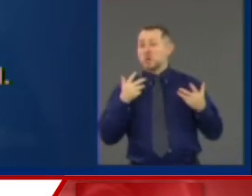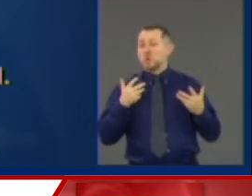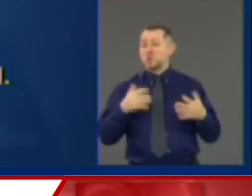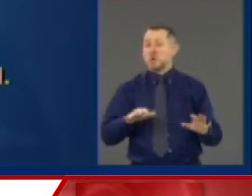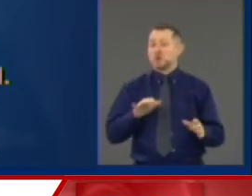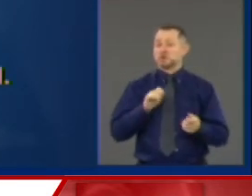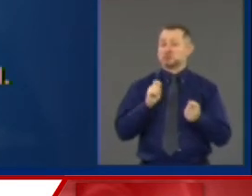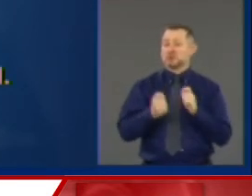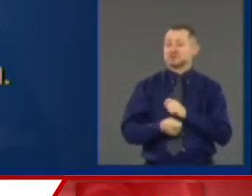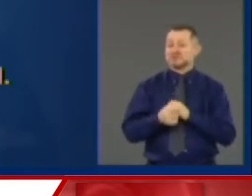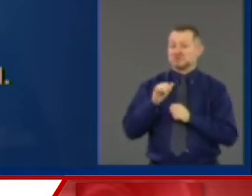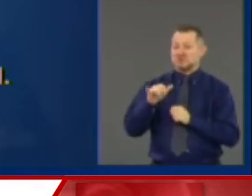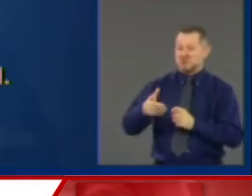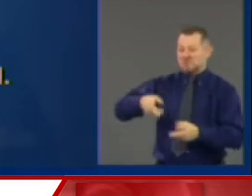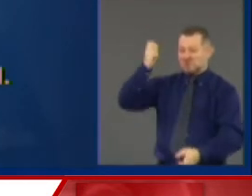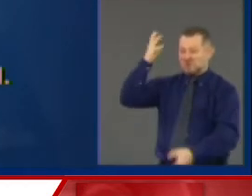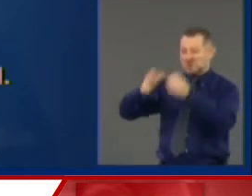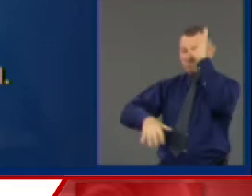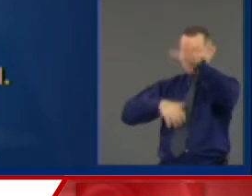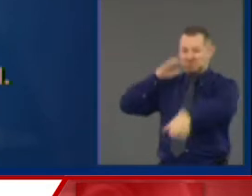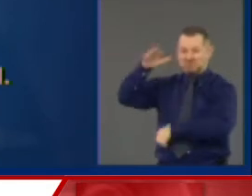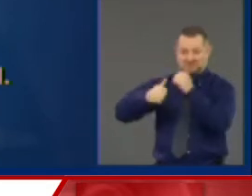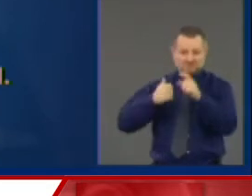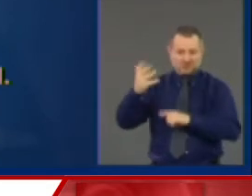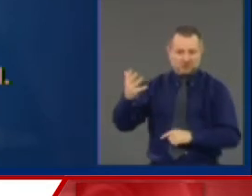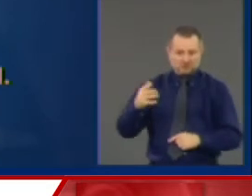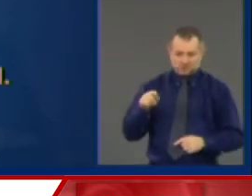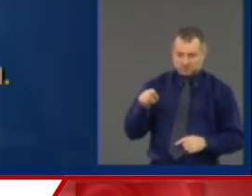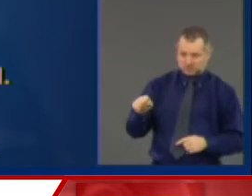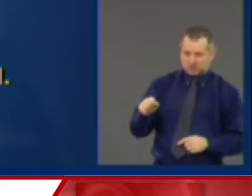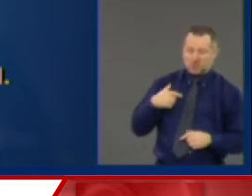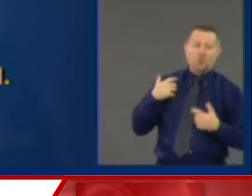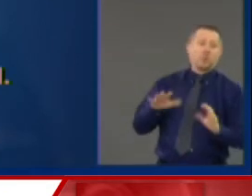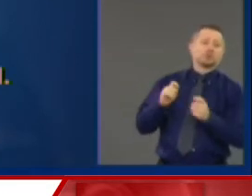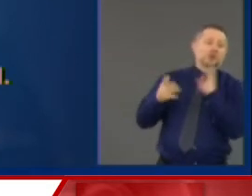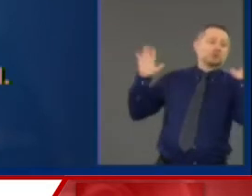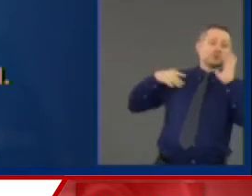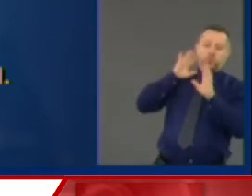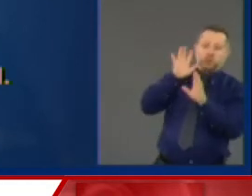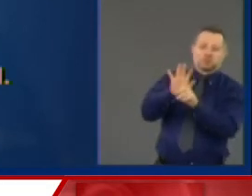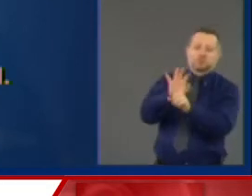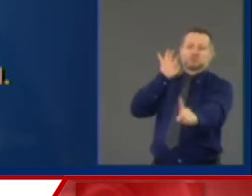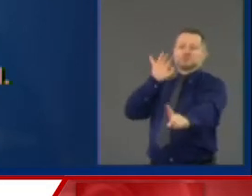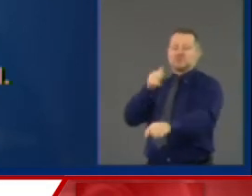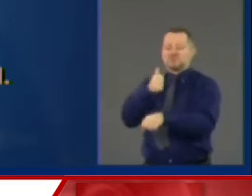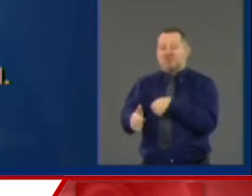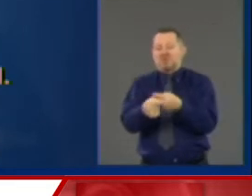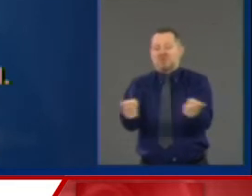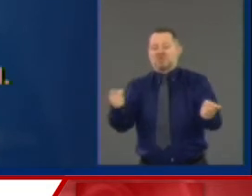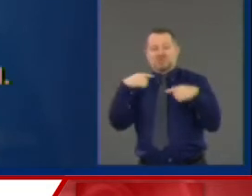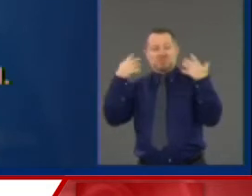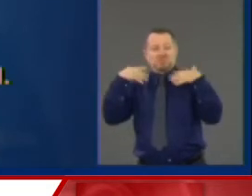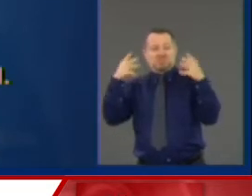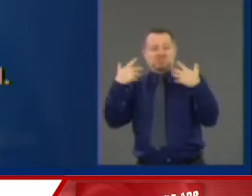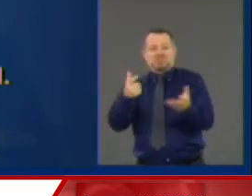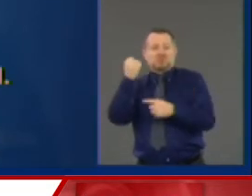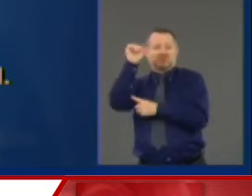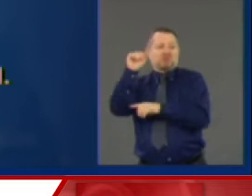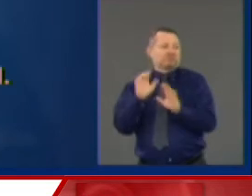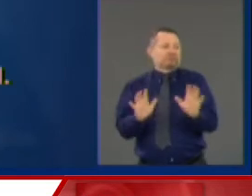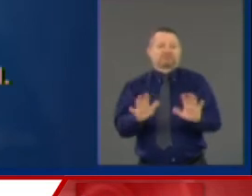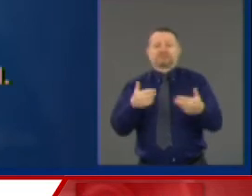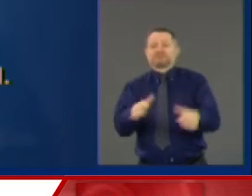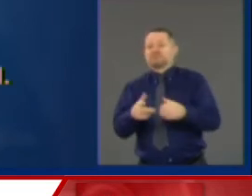changes in the first place. Because then they get to dismiss the entire effort. I'll tell you what they're going to say.